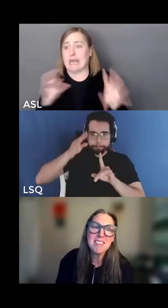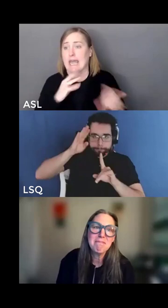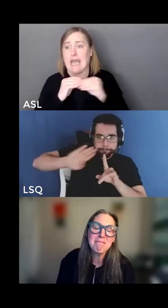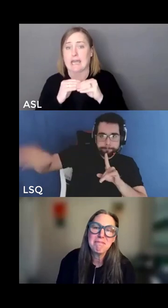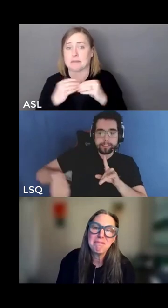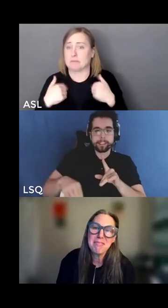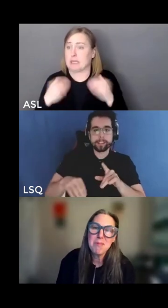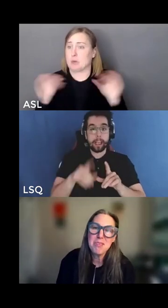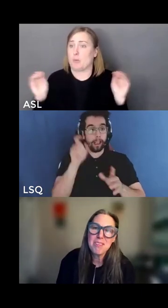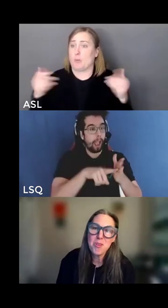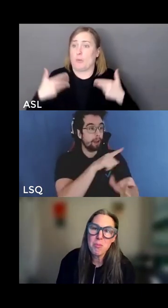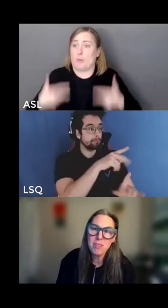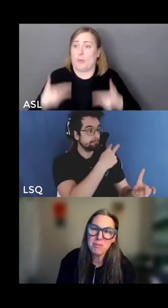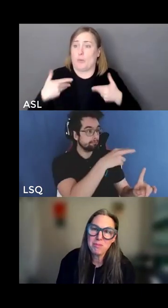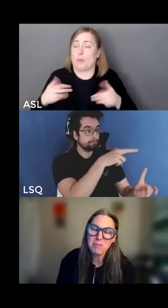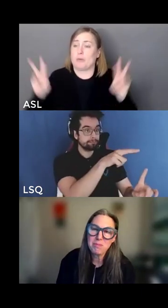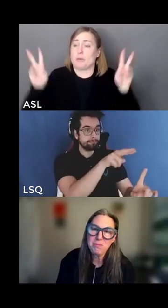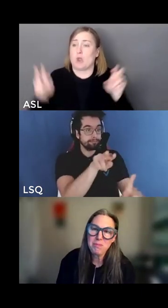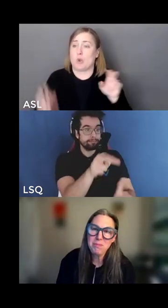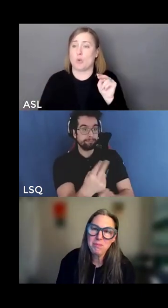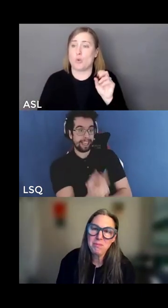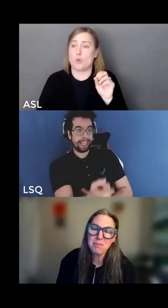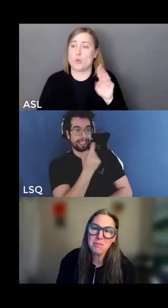nothing to offer here i'm not anything i'm just normal